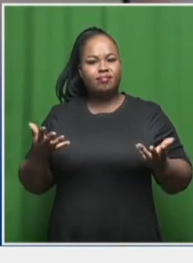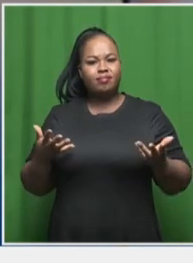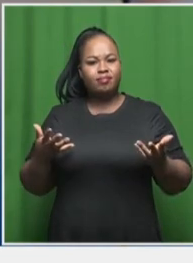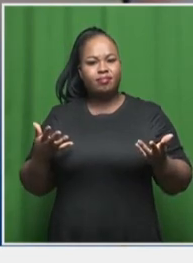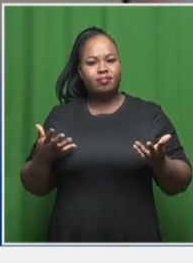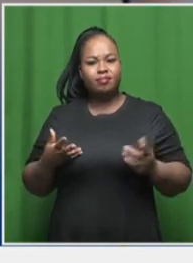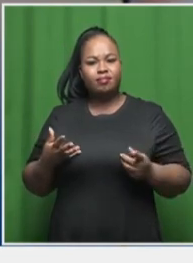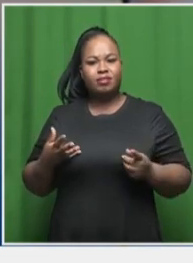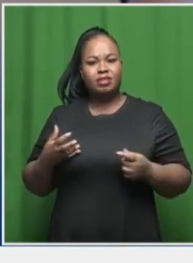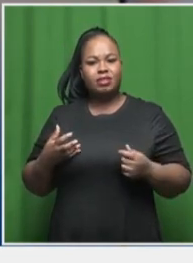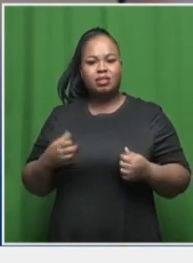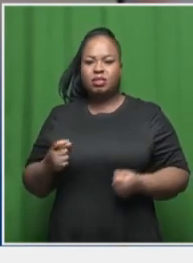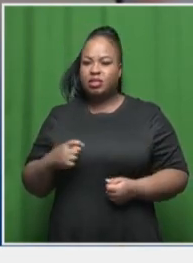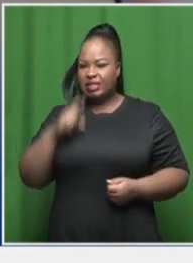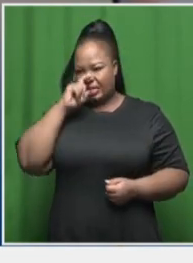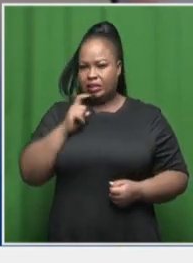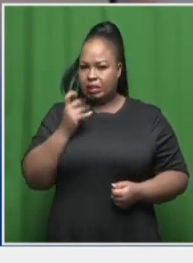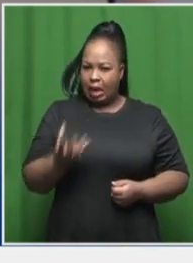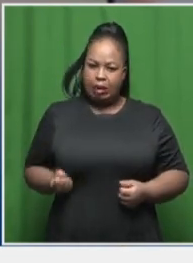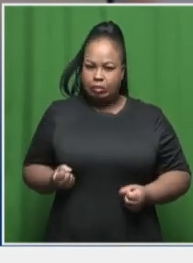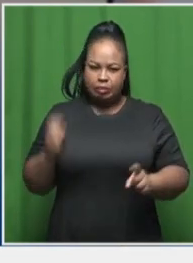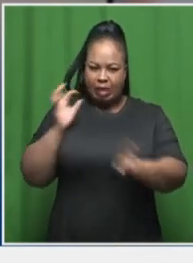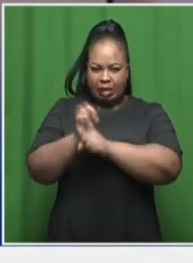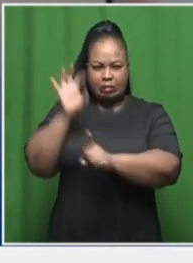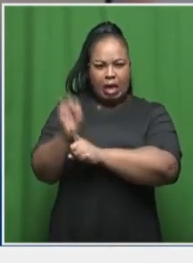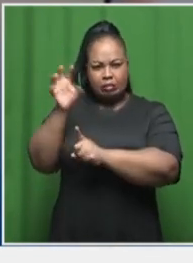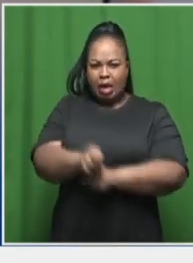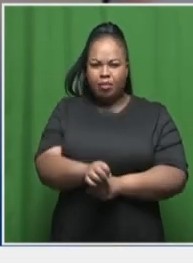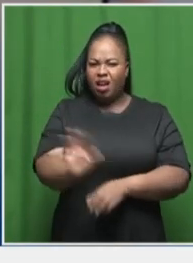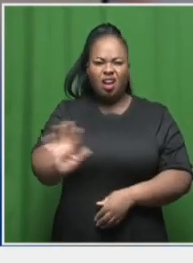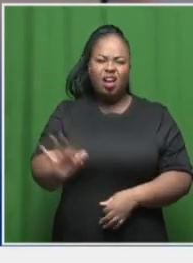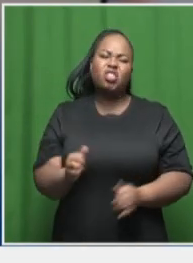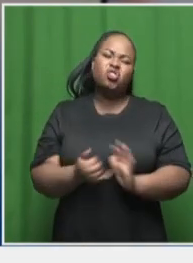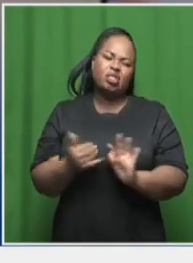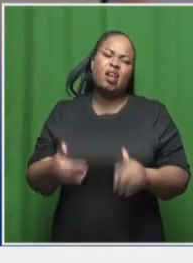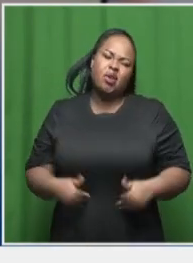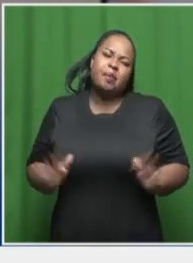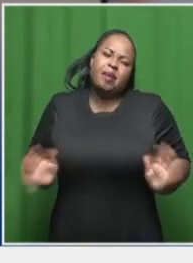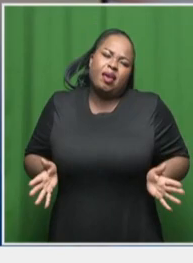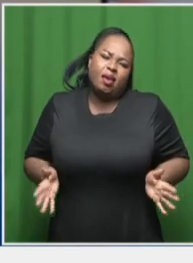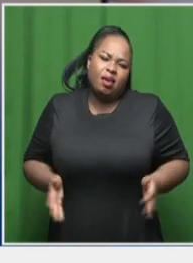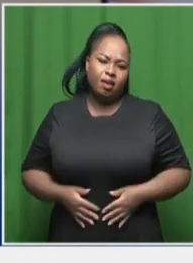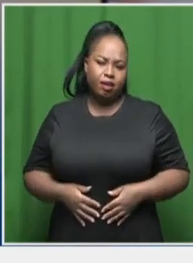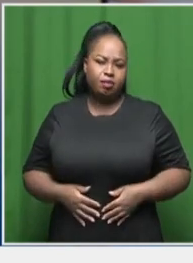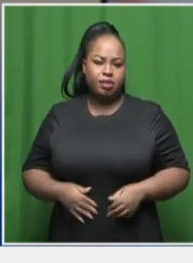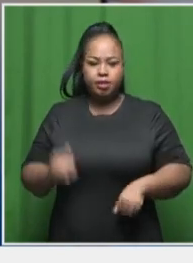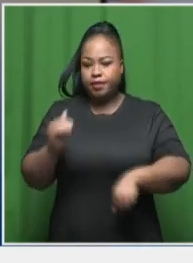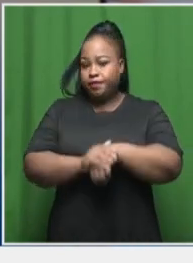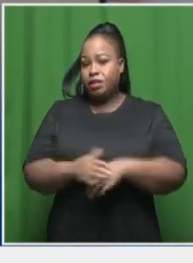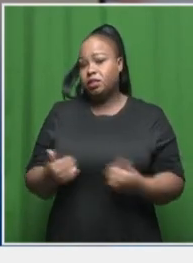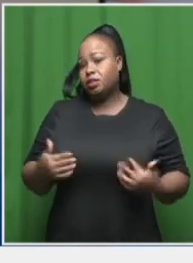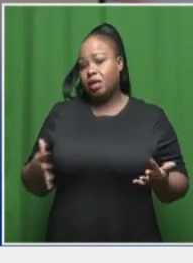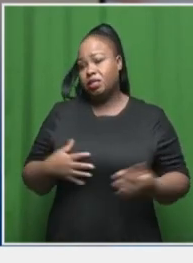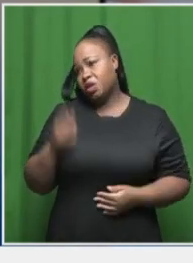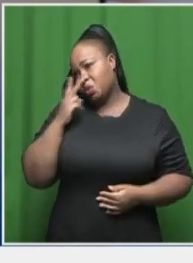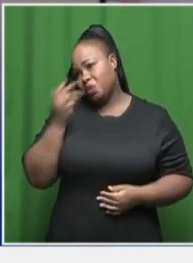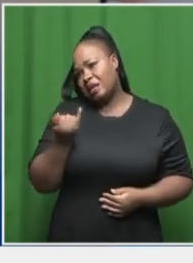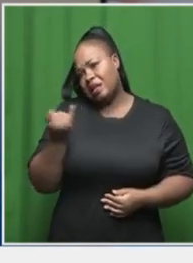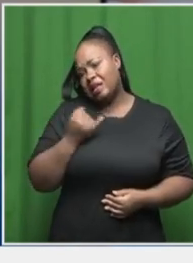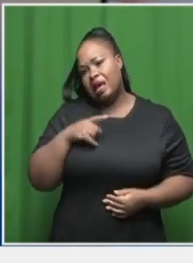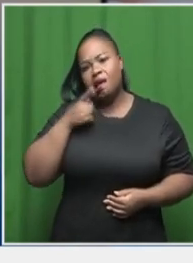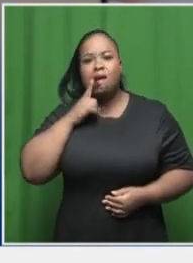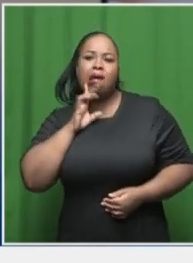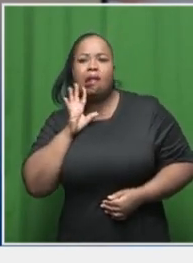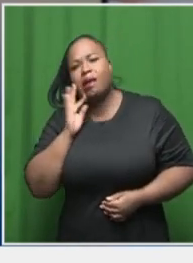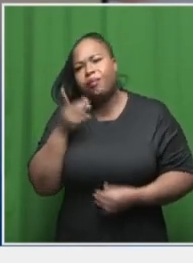greedy murderous lion. He's just really hungry. And you know, his friends just start looking like steak, but he doesn't mean